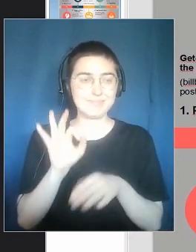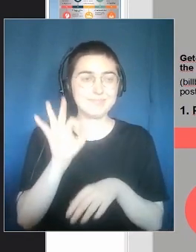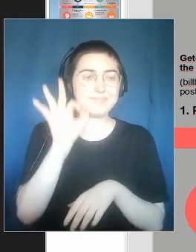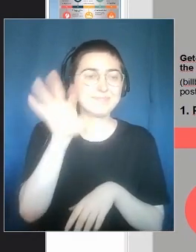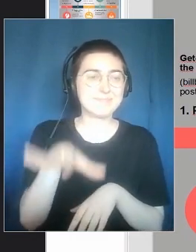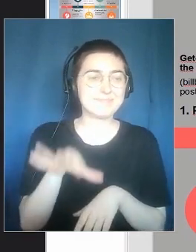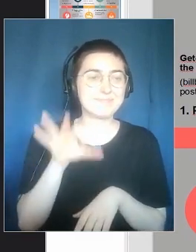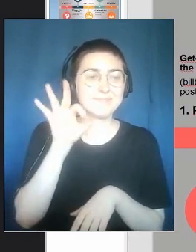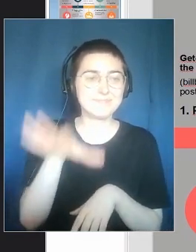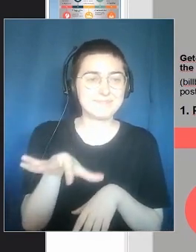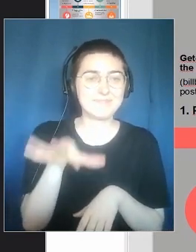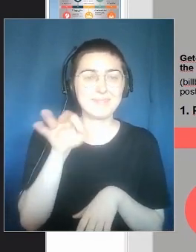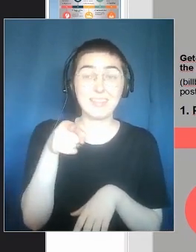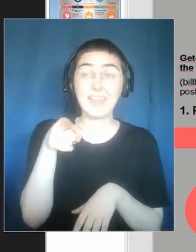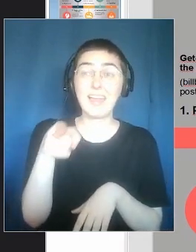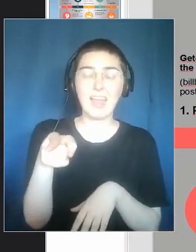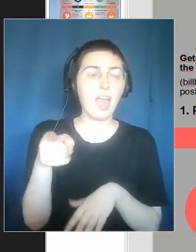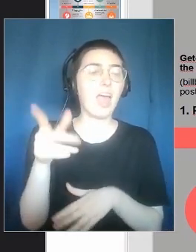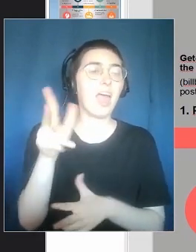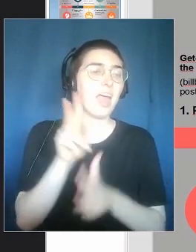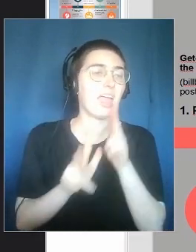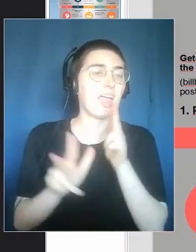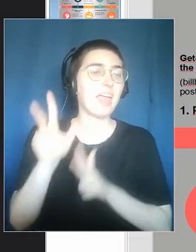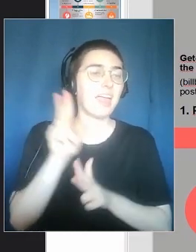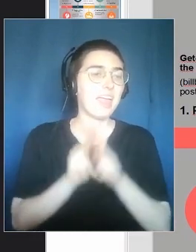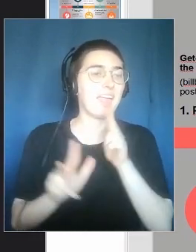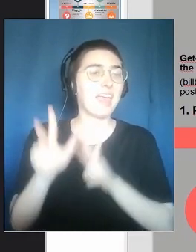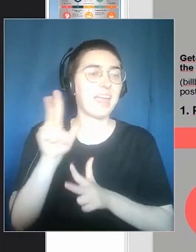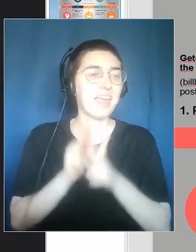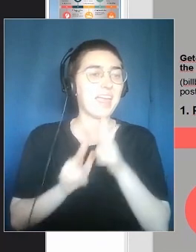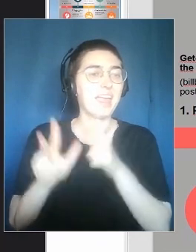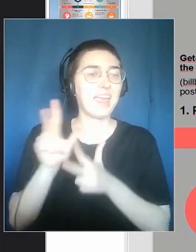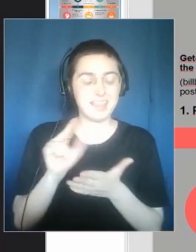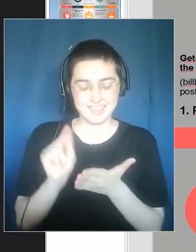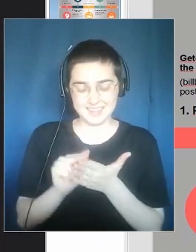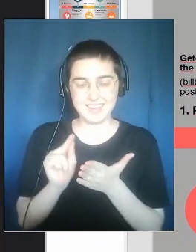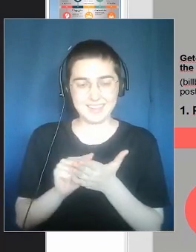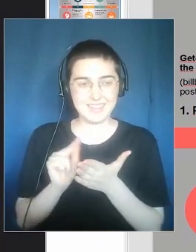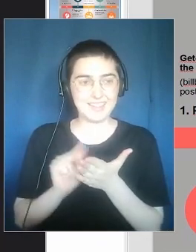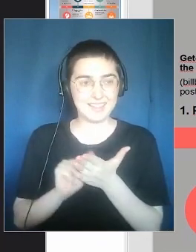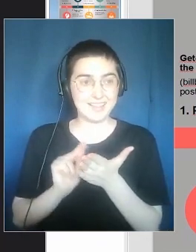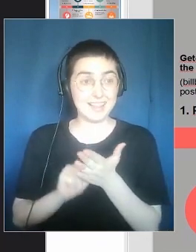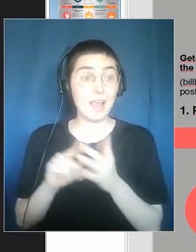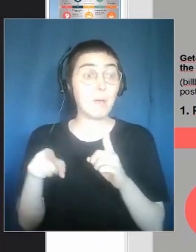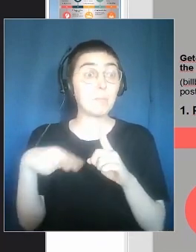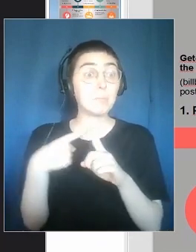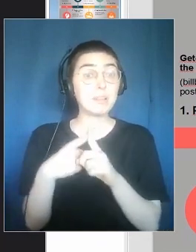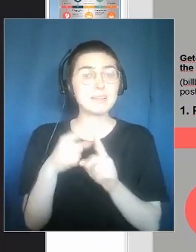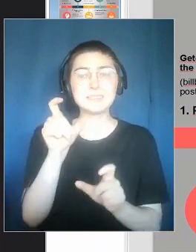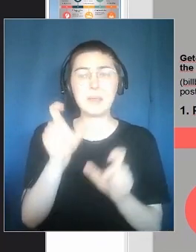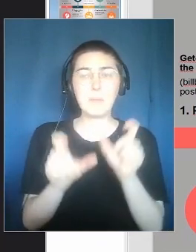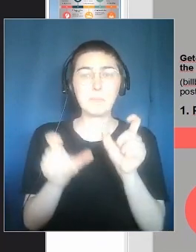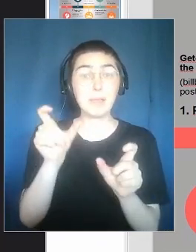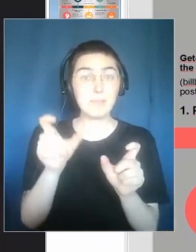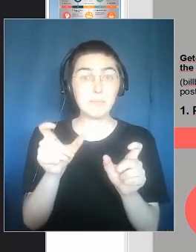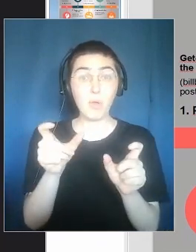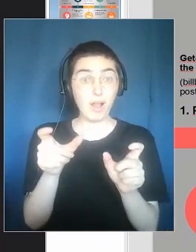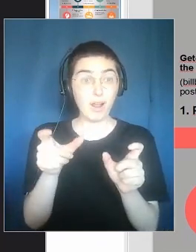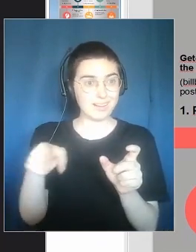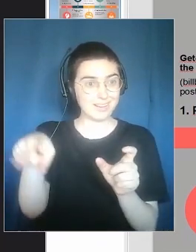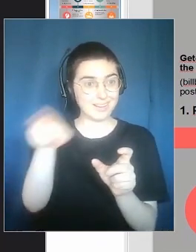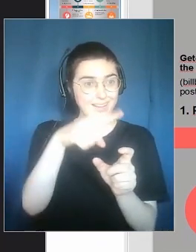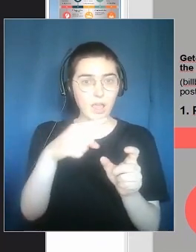which is when we collected some stories, some